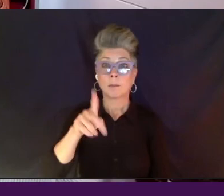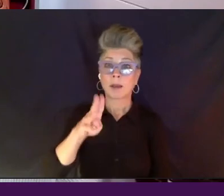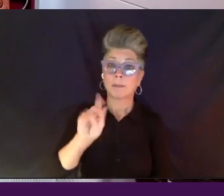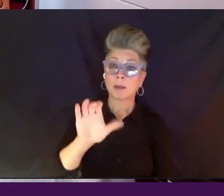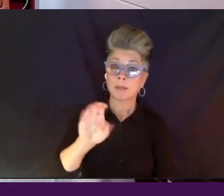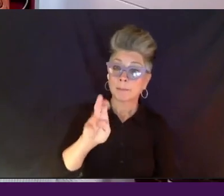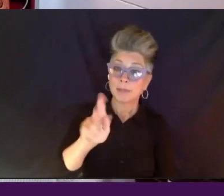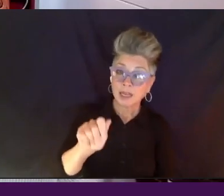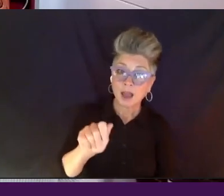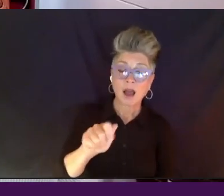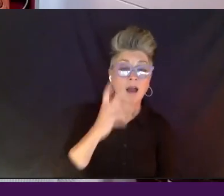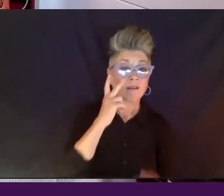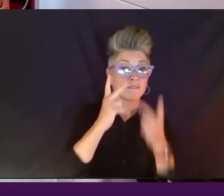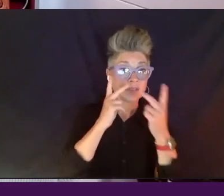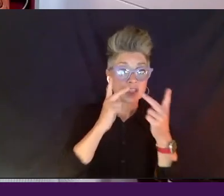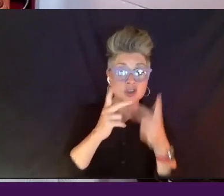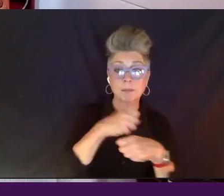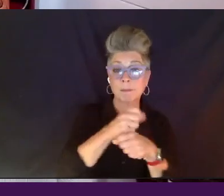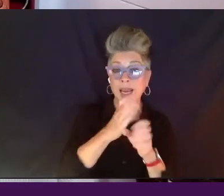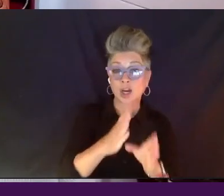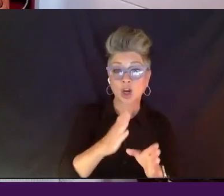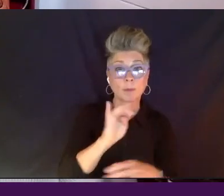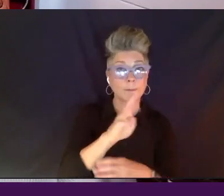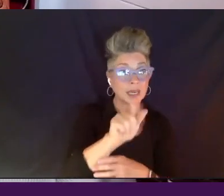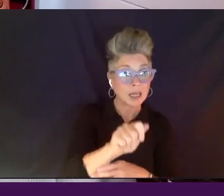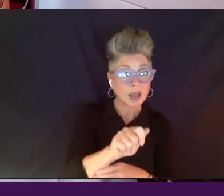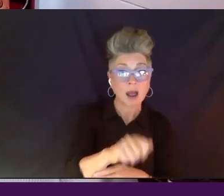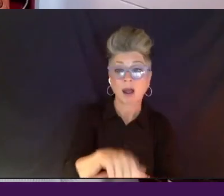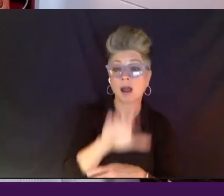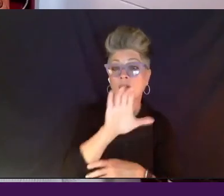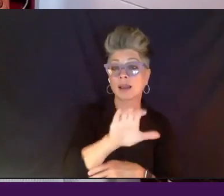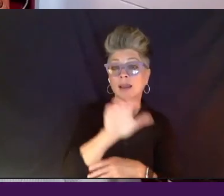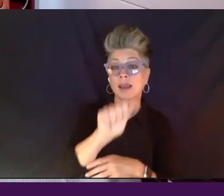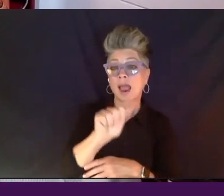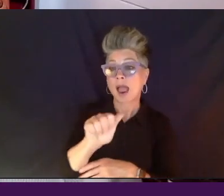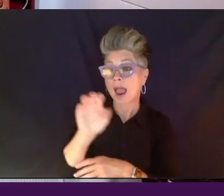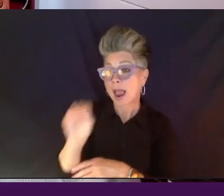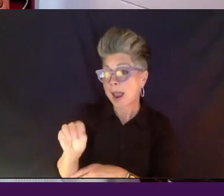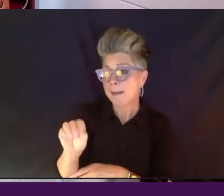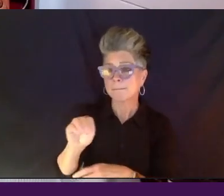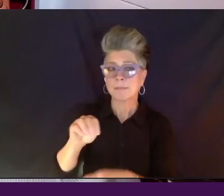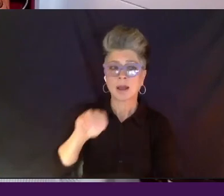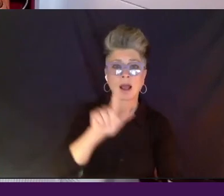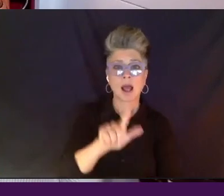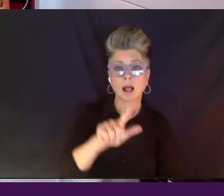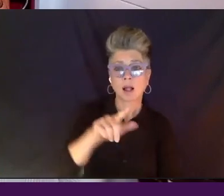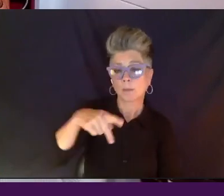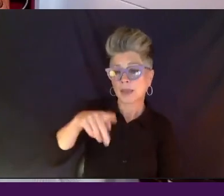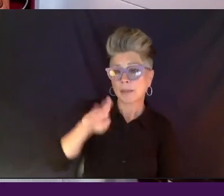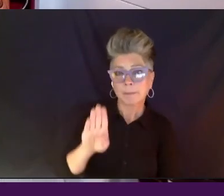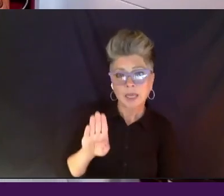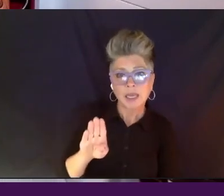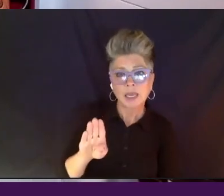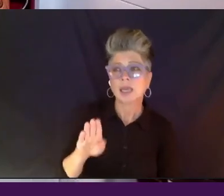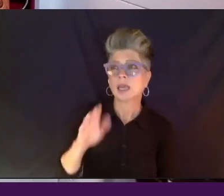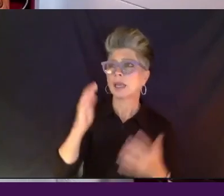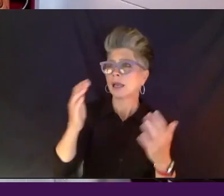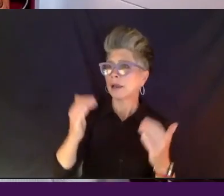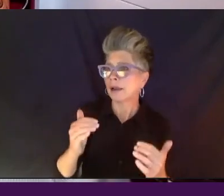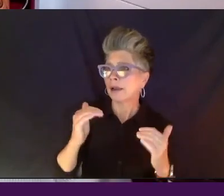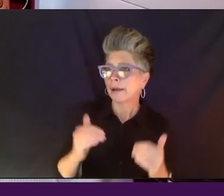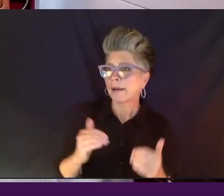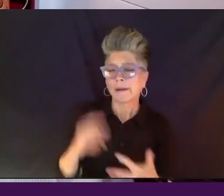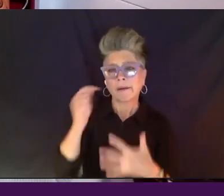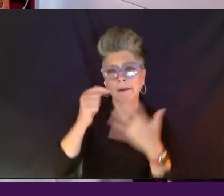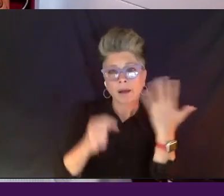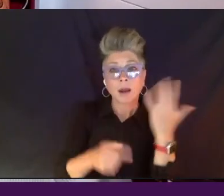Media, Pacific Islands and Communication, LPB. My, most of my projects that I'm